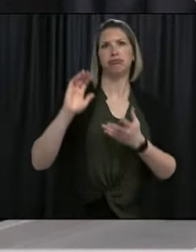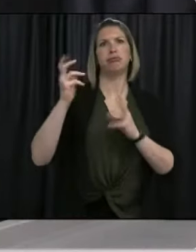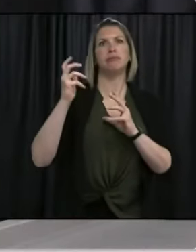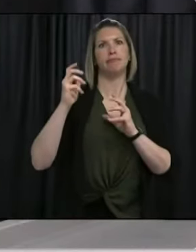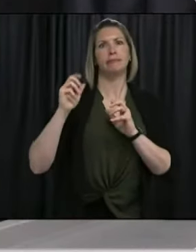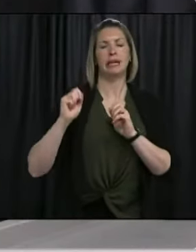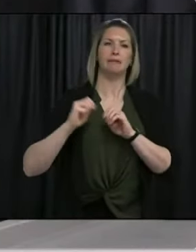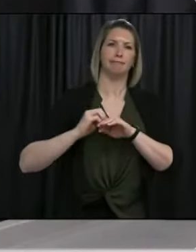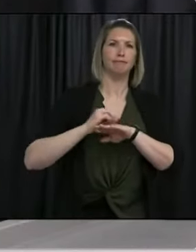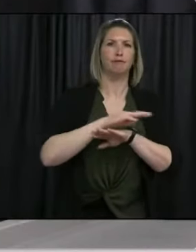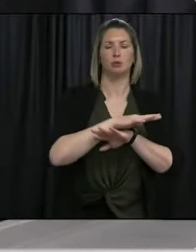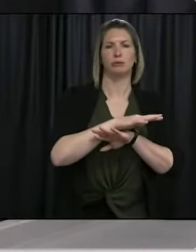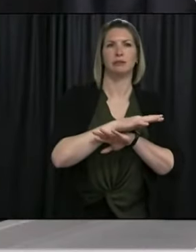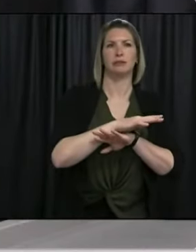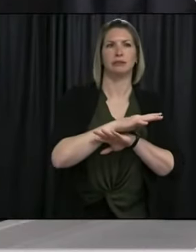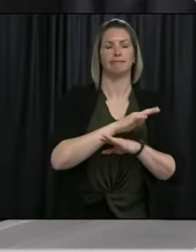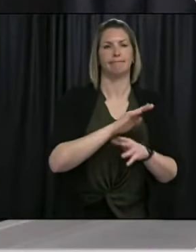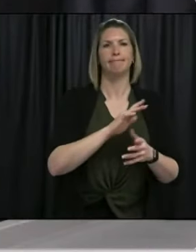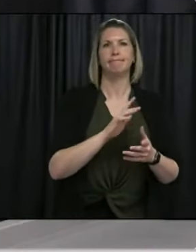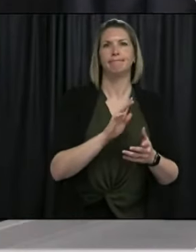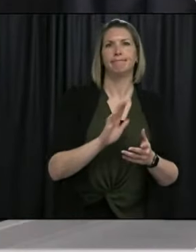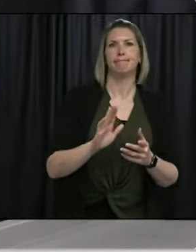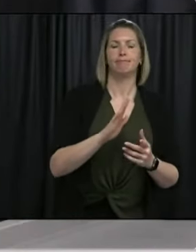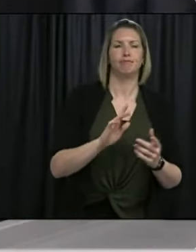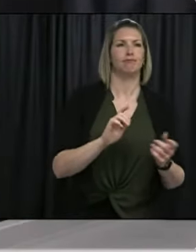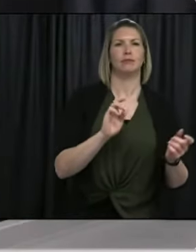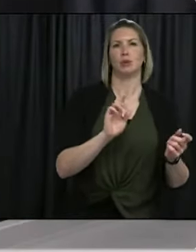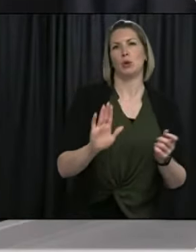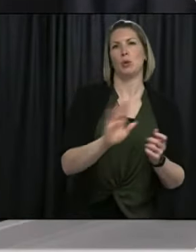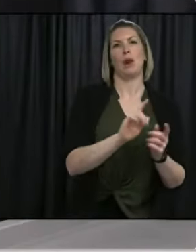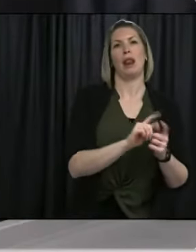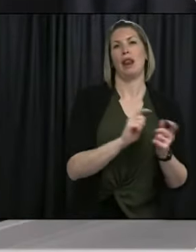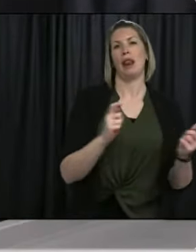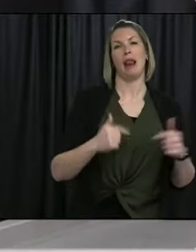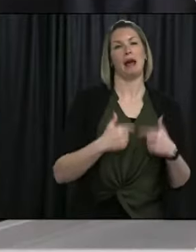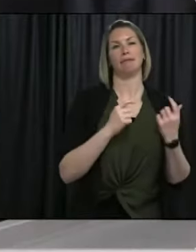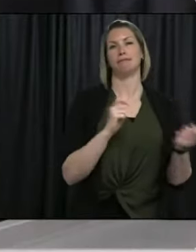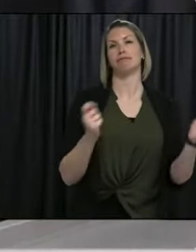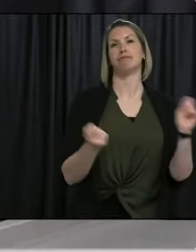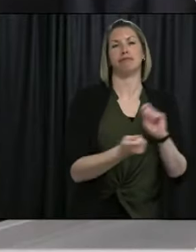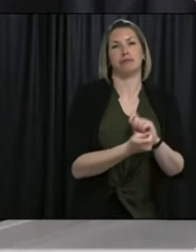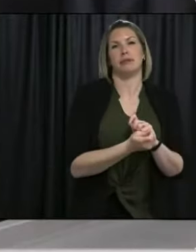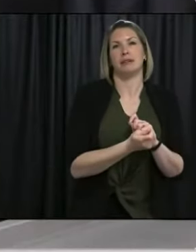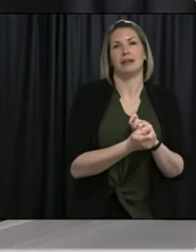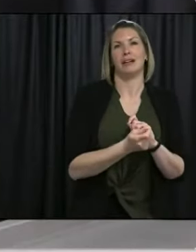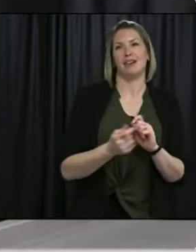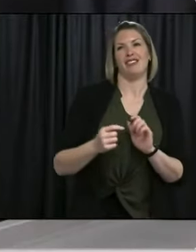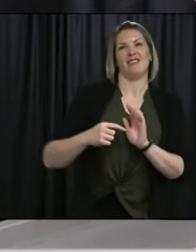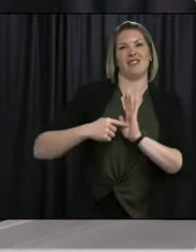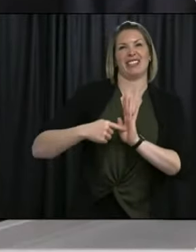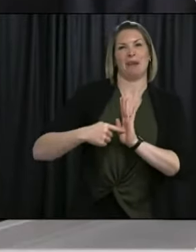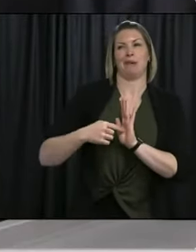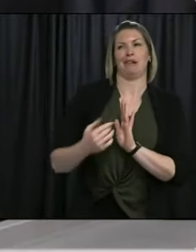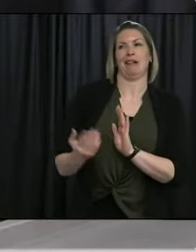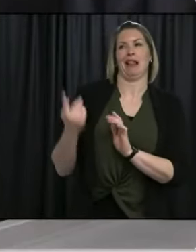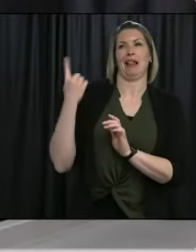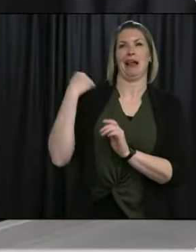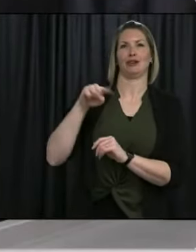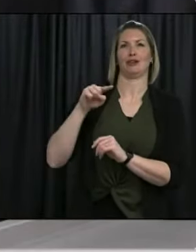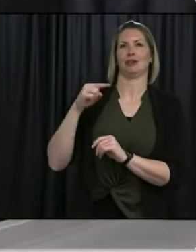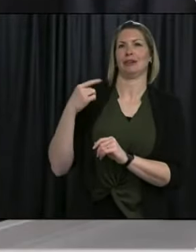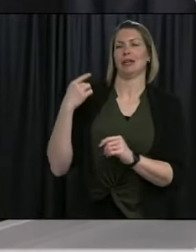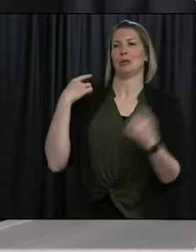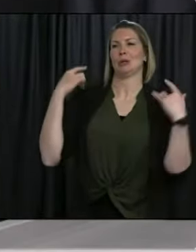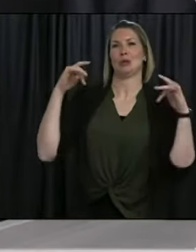going back a year, this whole sequence of events started with Snowmageddon, and flood events are not